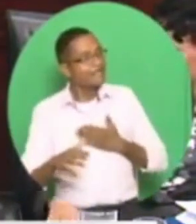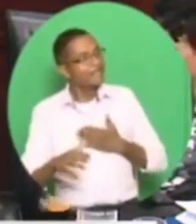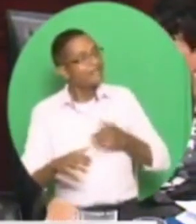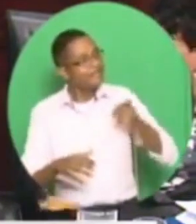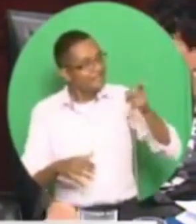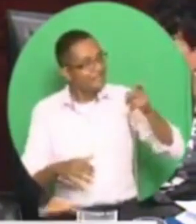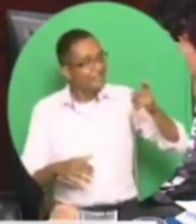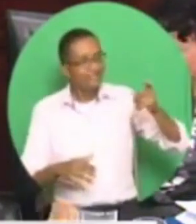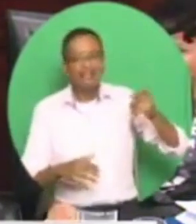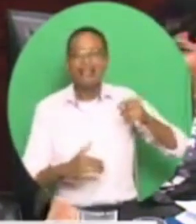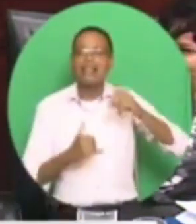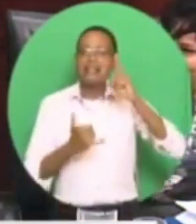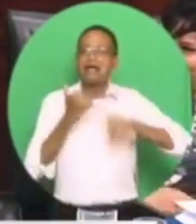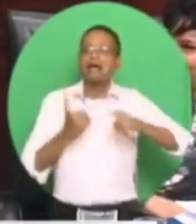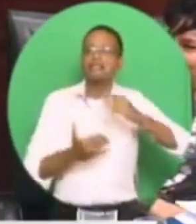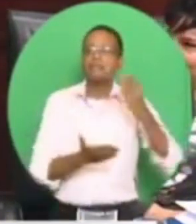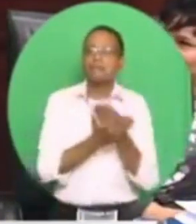otherwise.